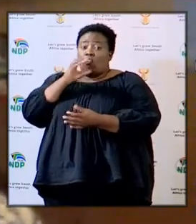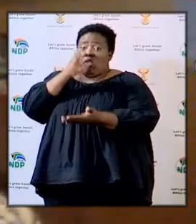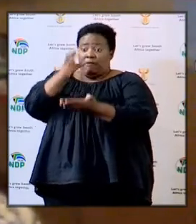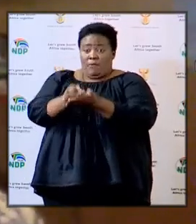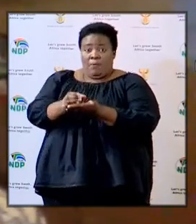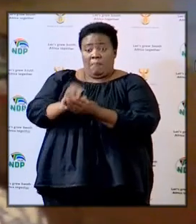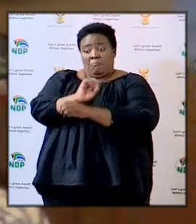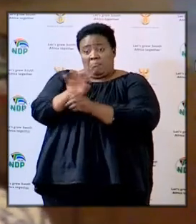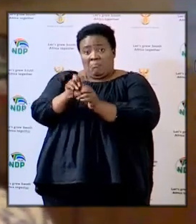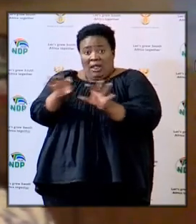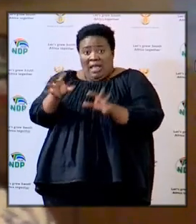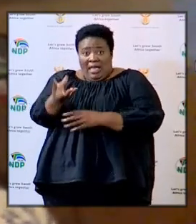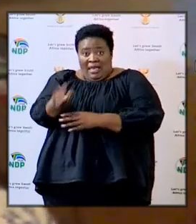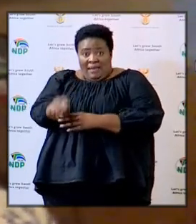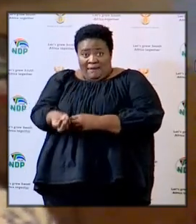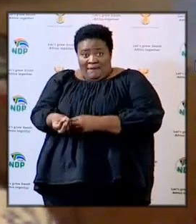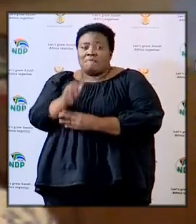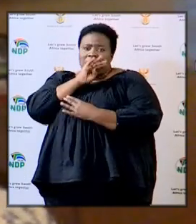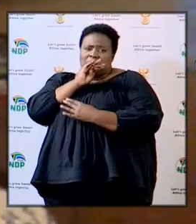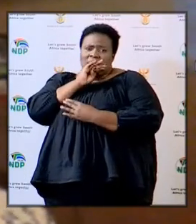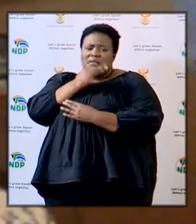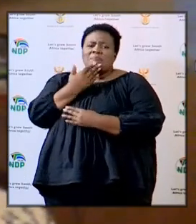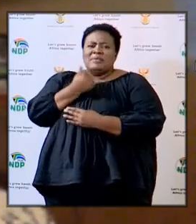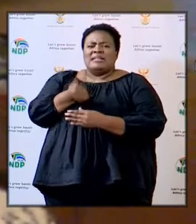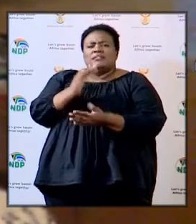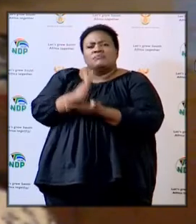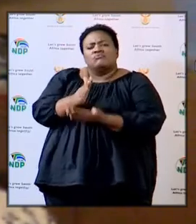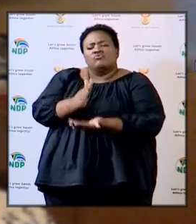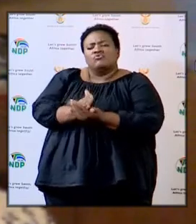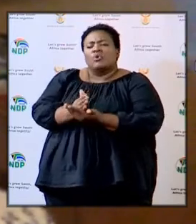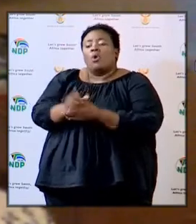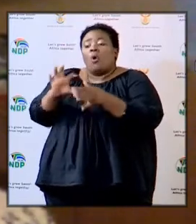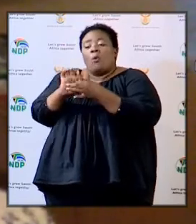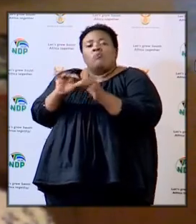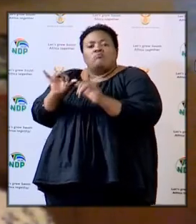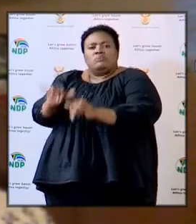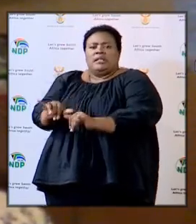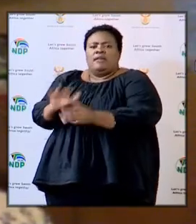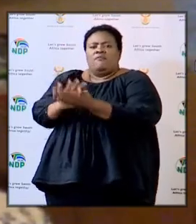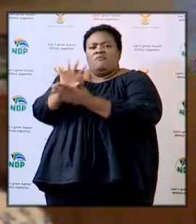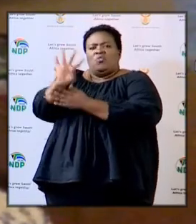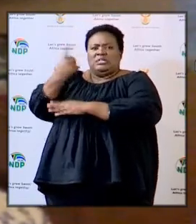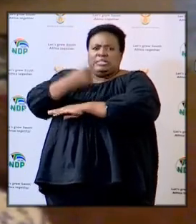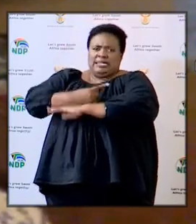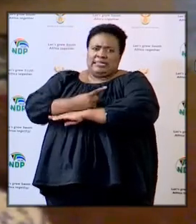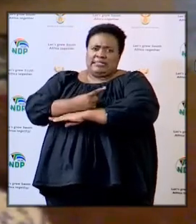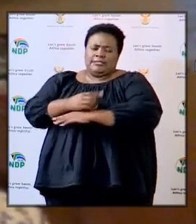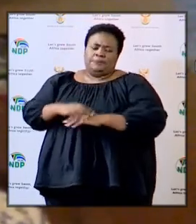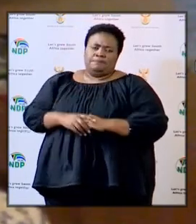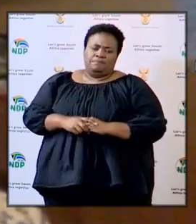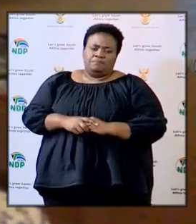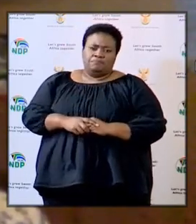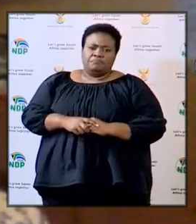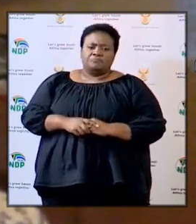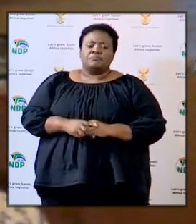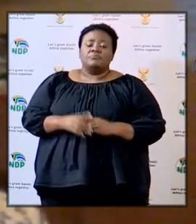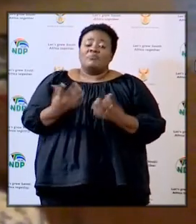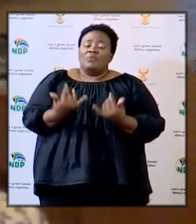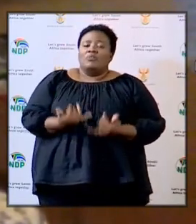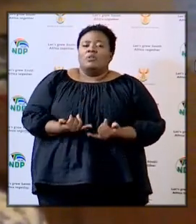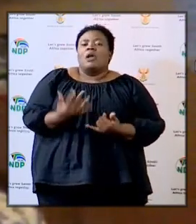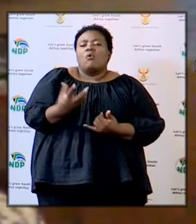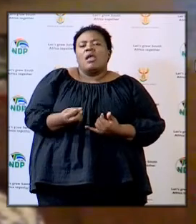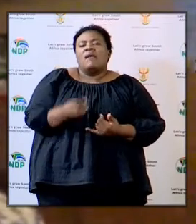days before coming back to school as far as positive cases in our staff are concerned we have